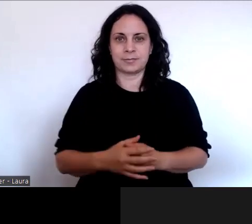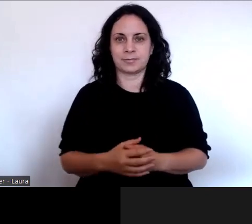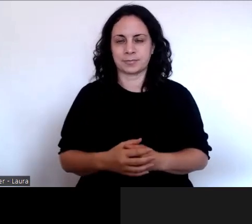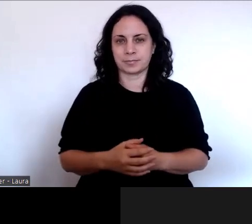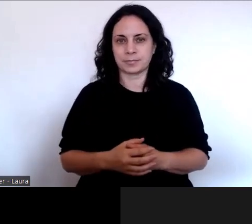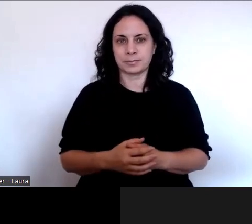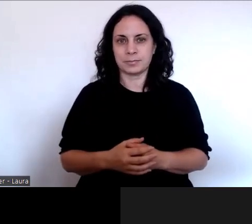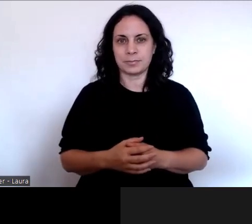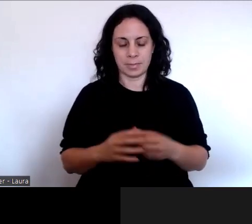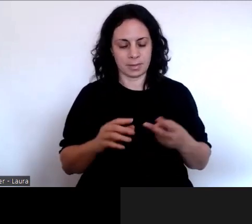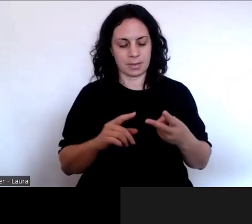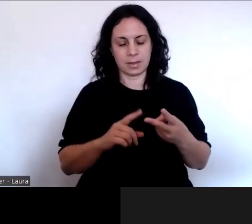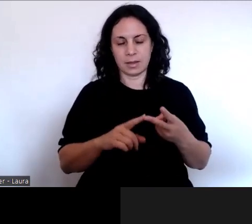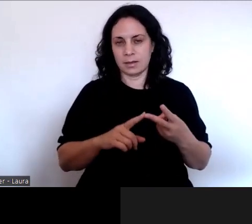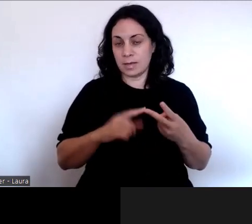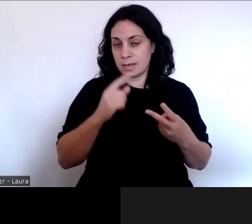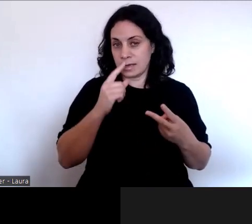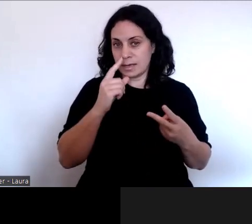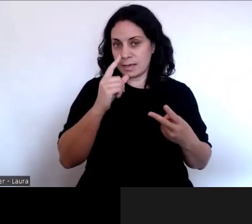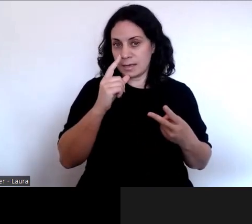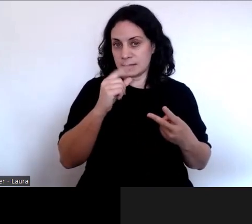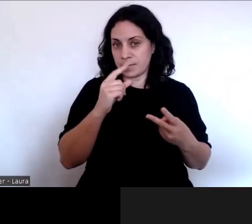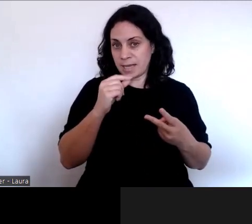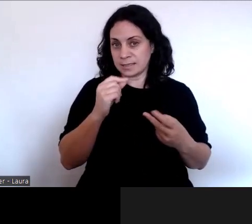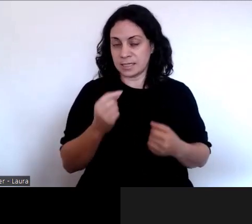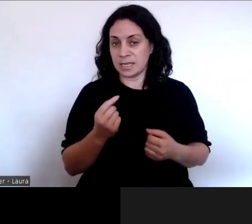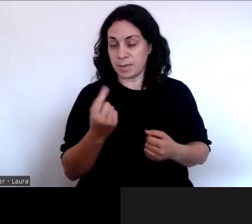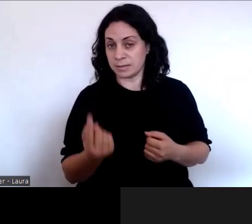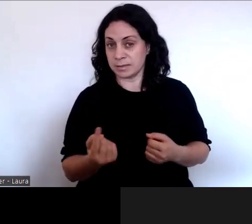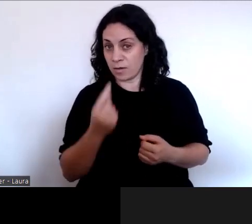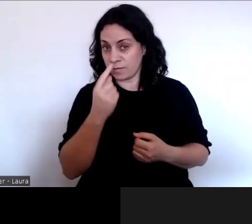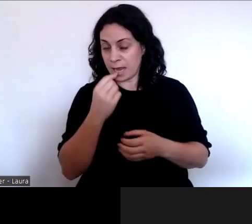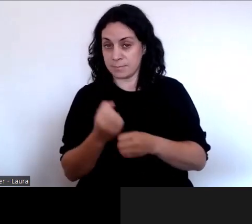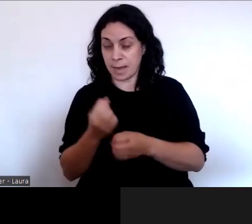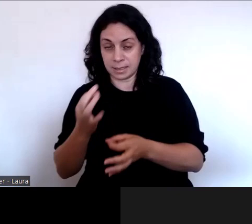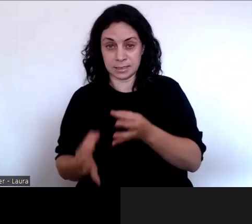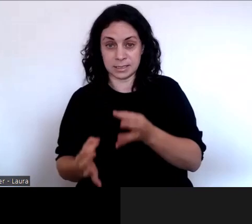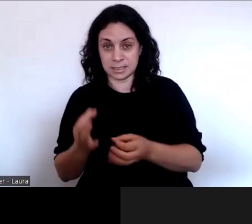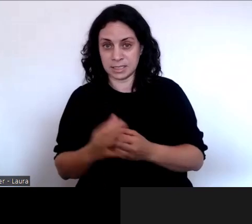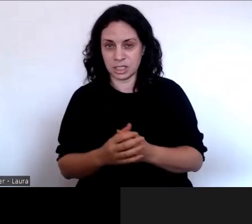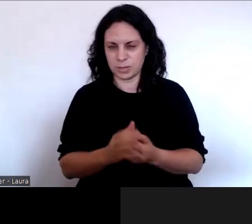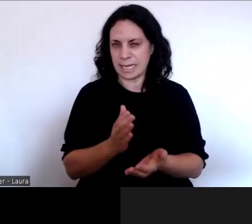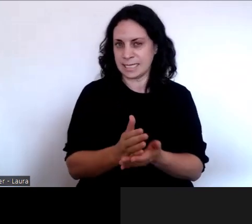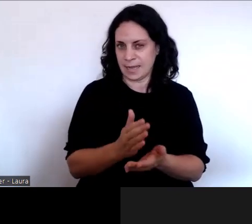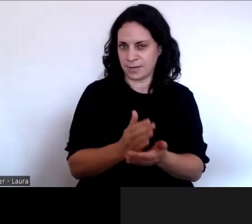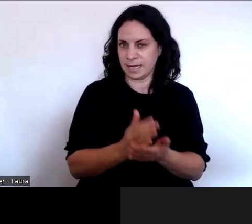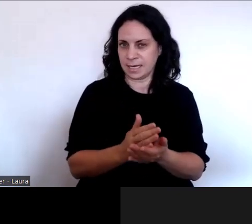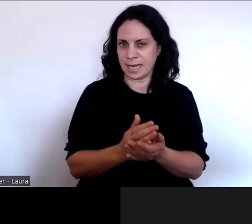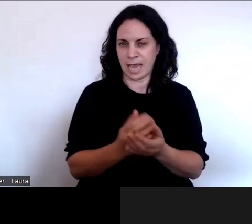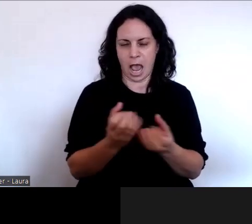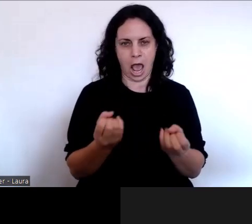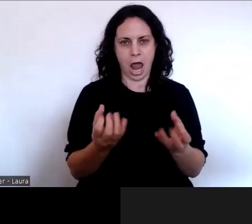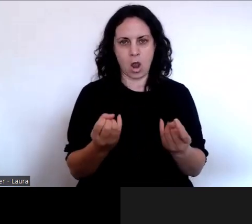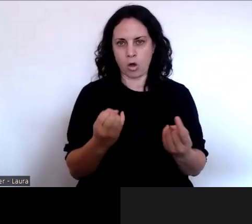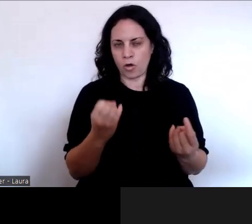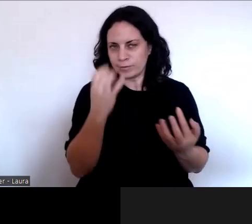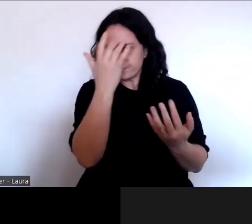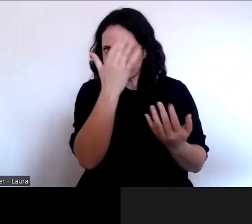definition of capacity likely to be considered very definitely. There's a lot of thinking about